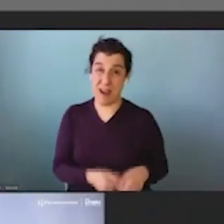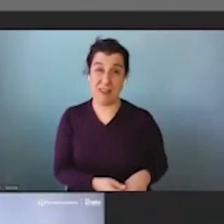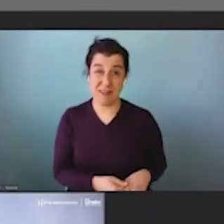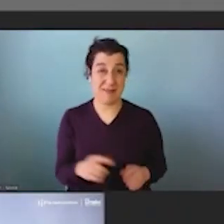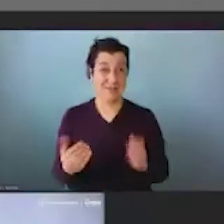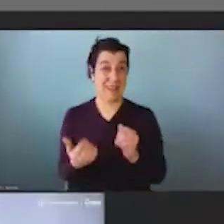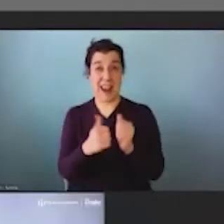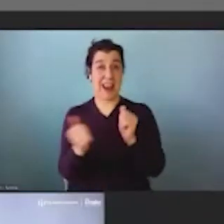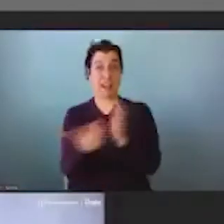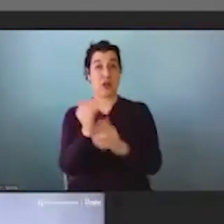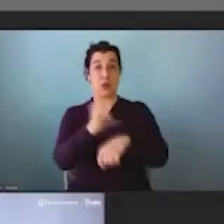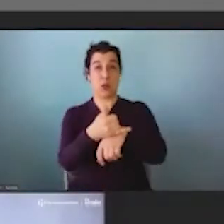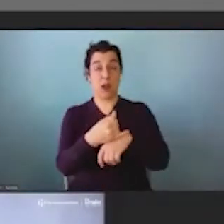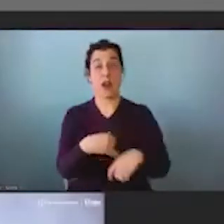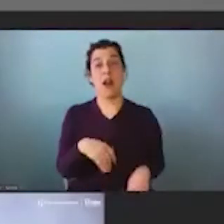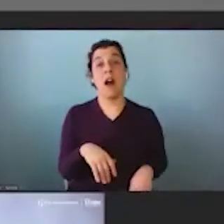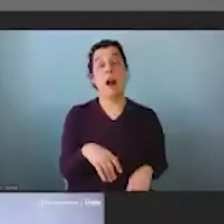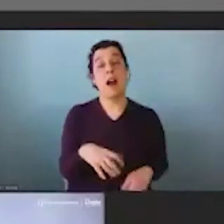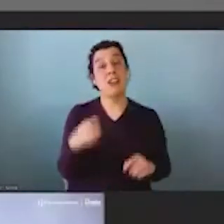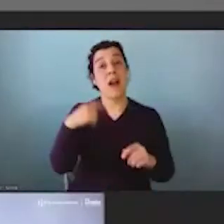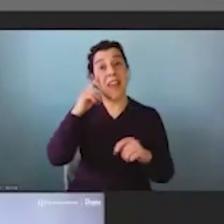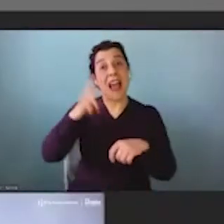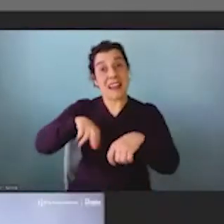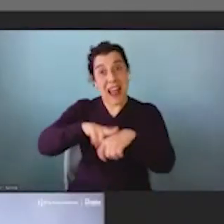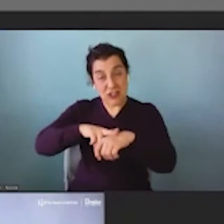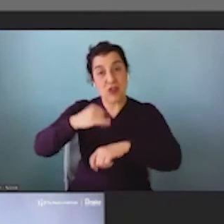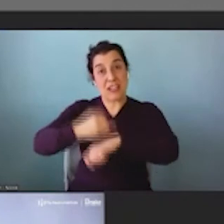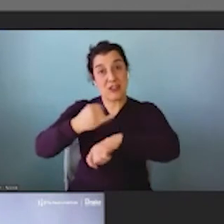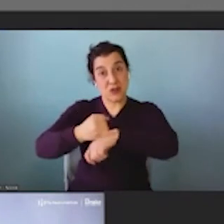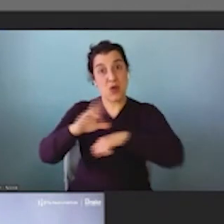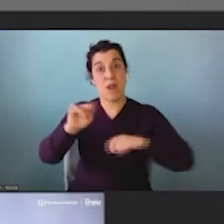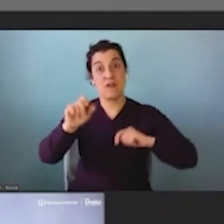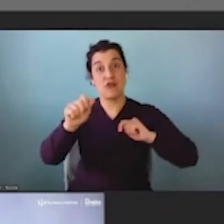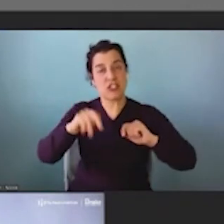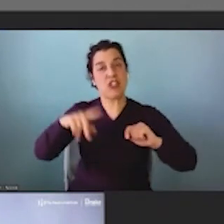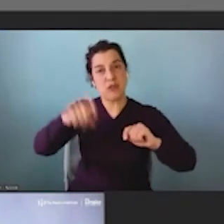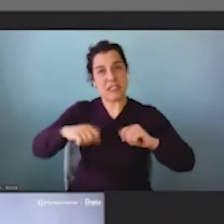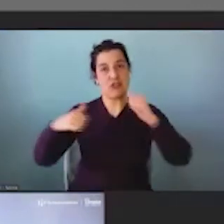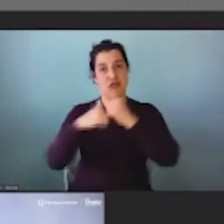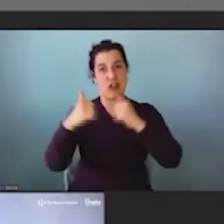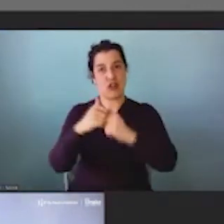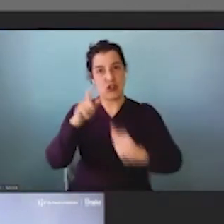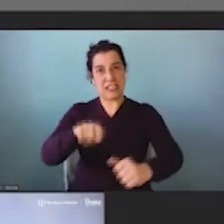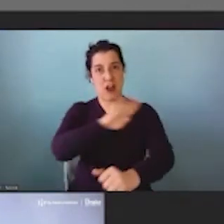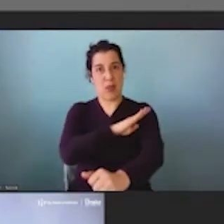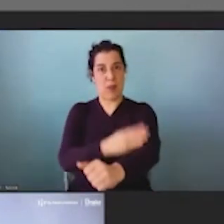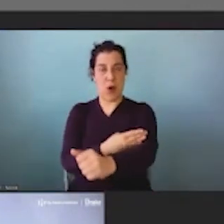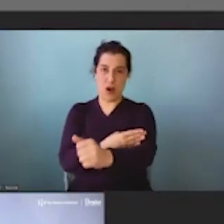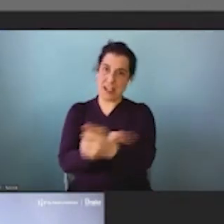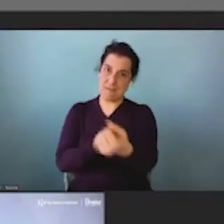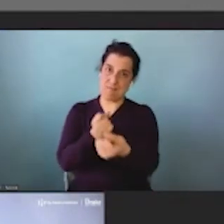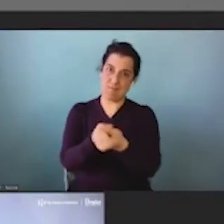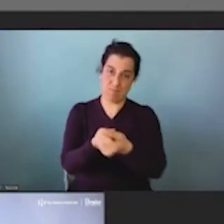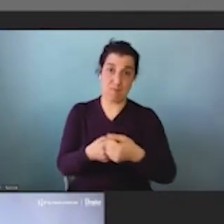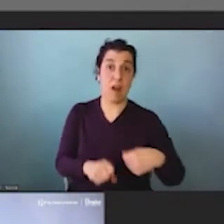you know, a National Institute of Nutrition be created because you need structure and authority. When we looked back at the 50 years of